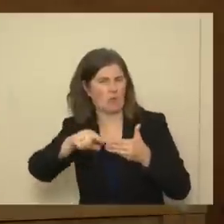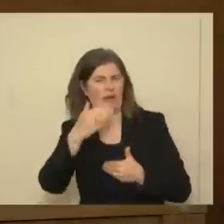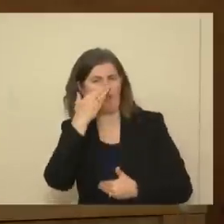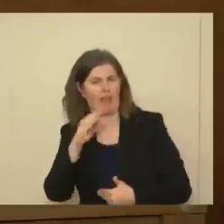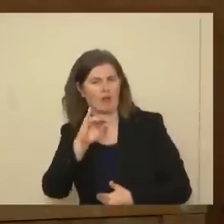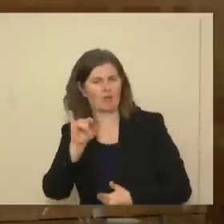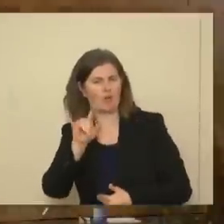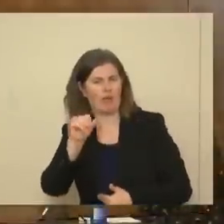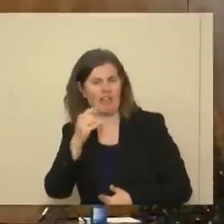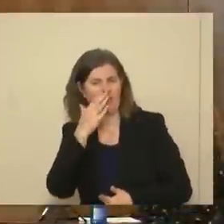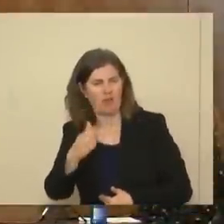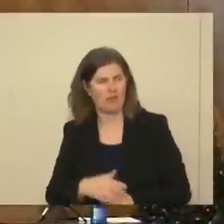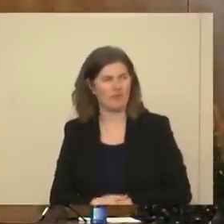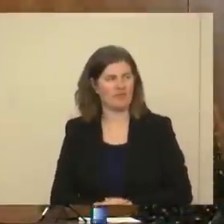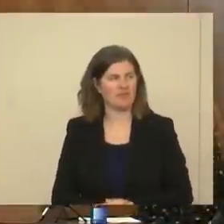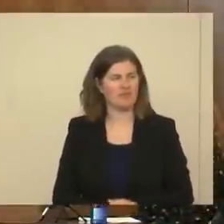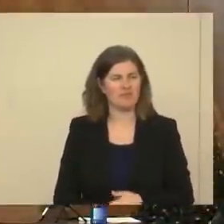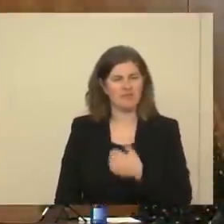thank you very much.